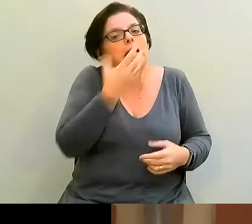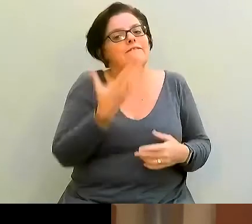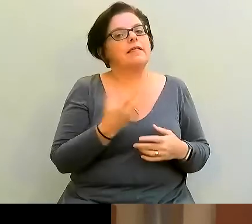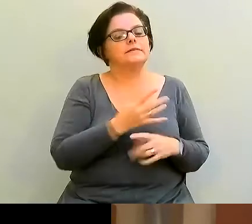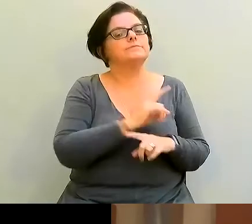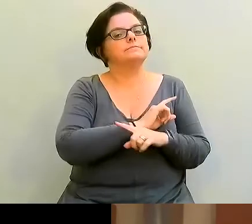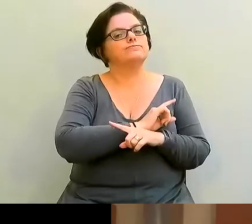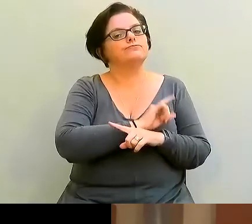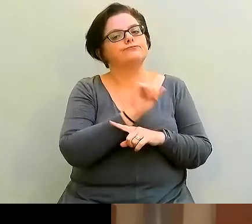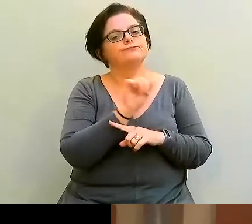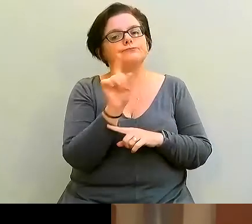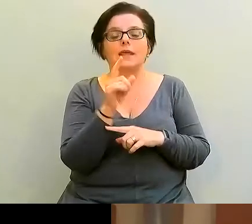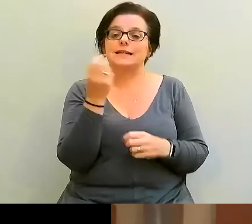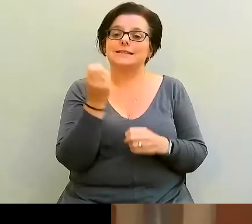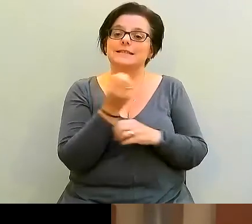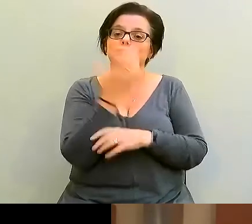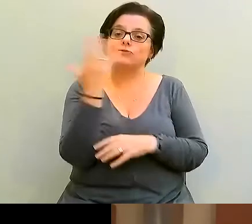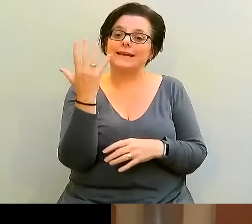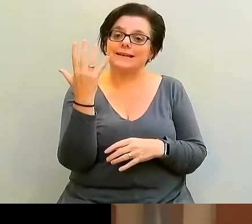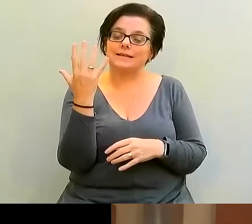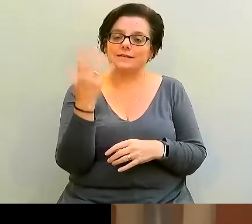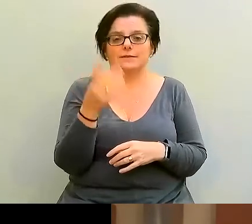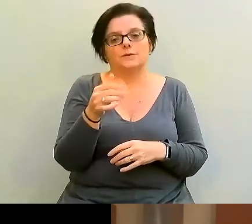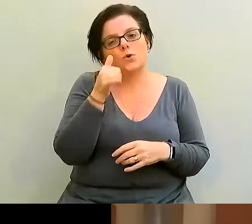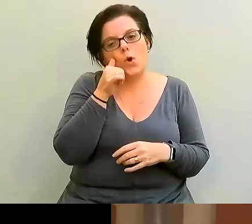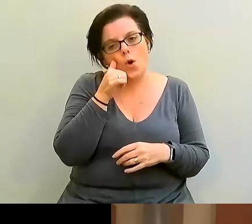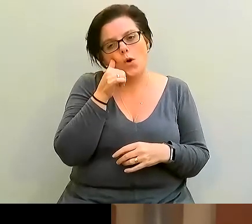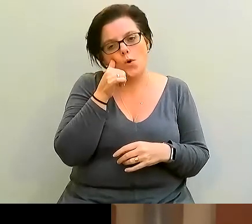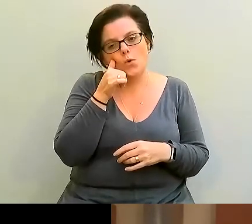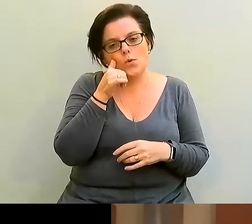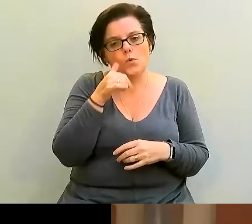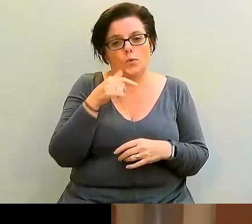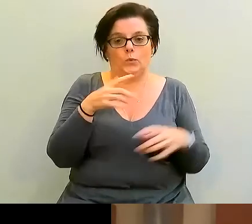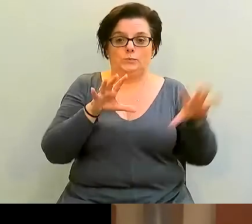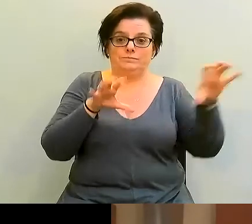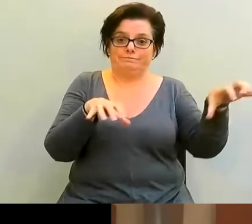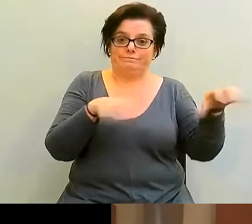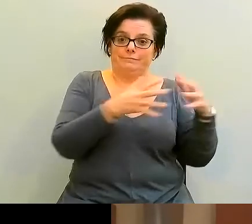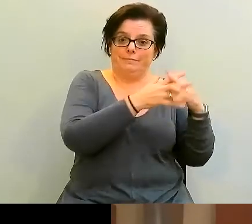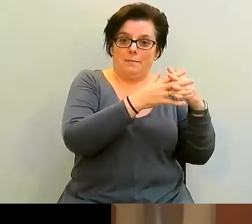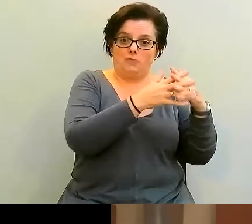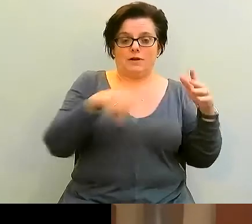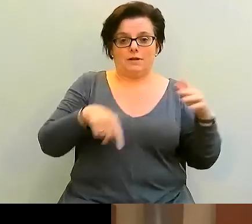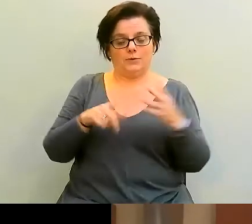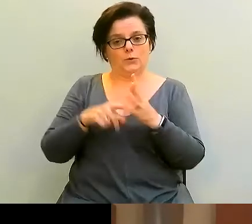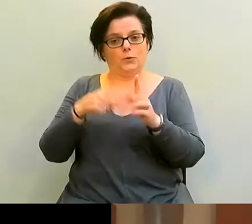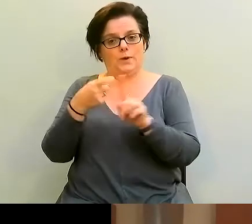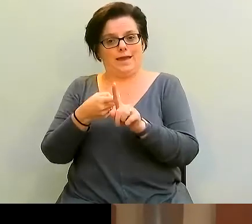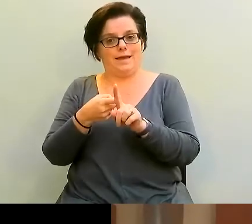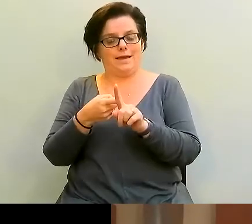forward to the spring. As you all know, we all in both countries had a very difficult spring.